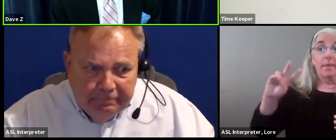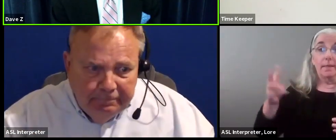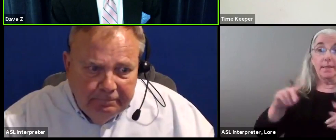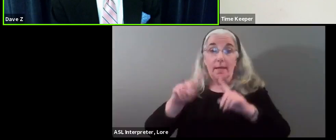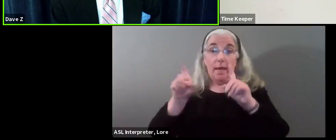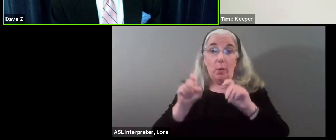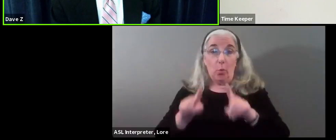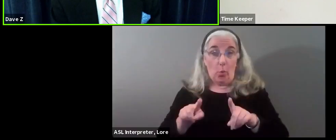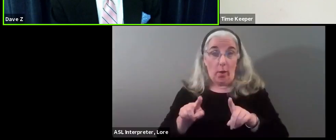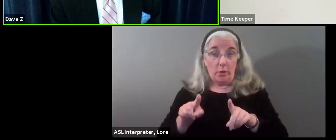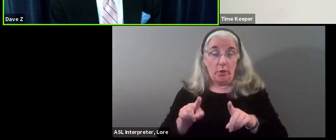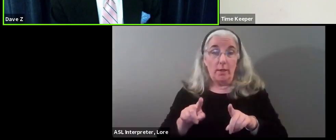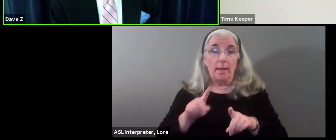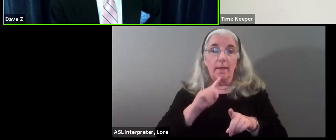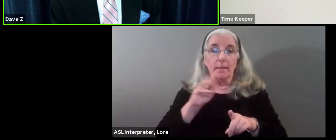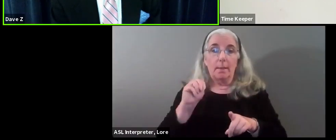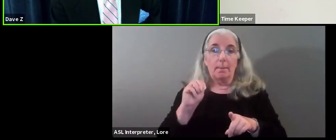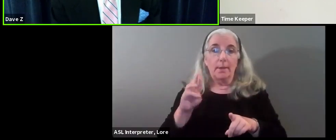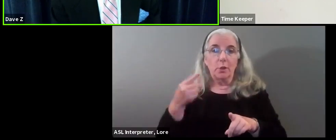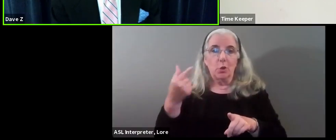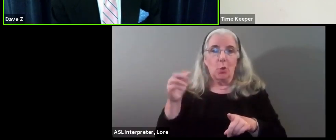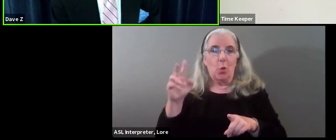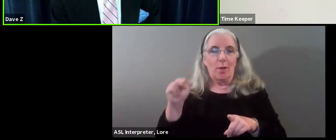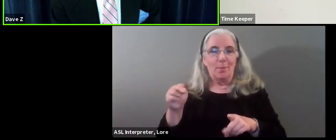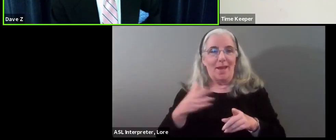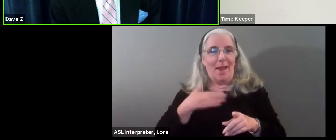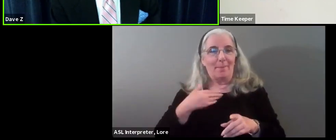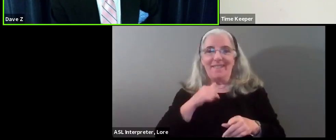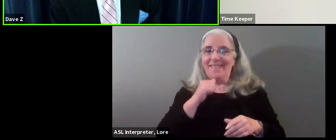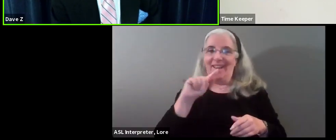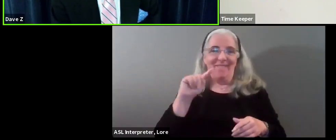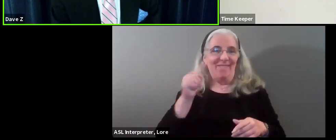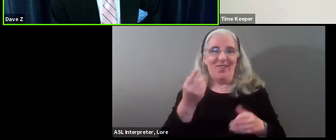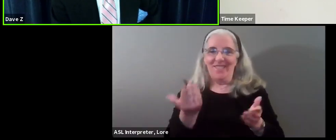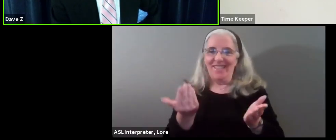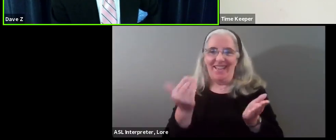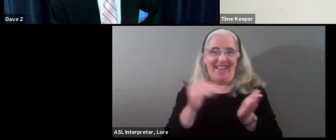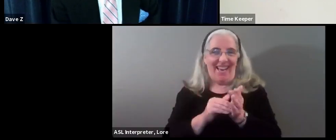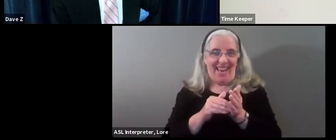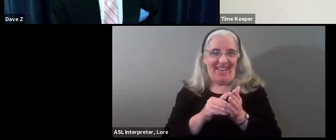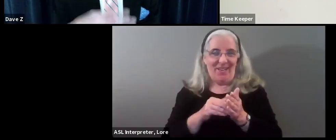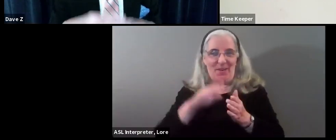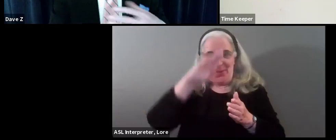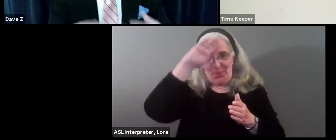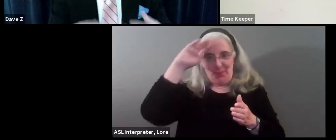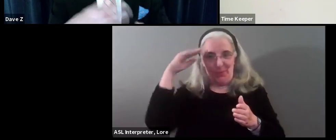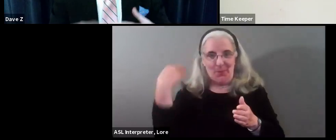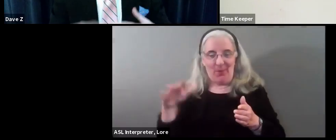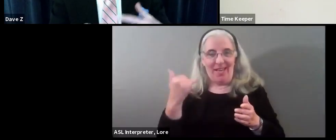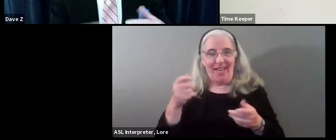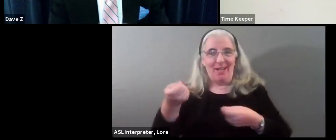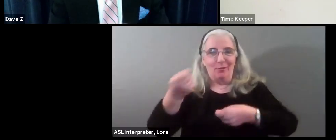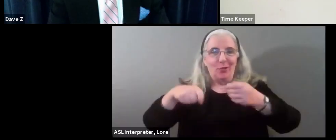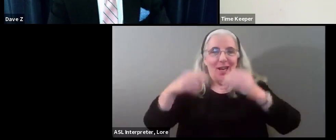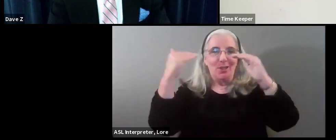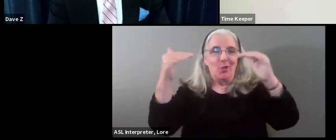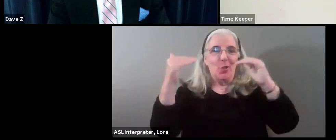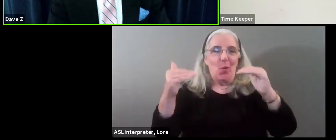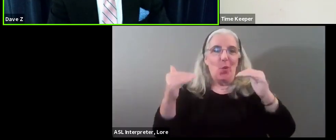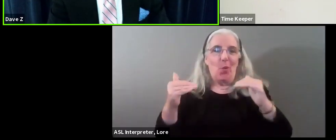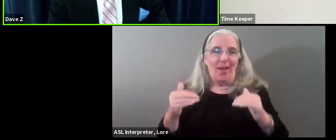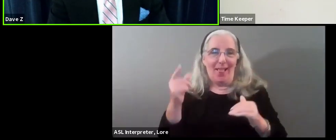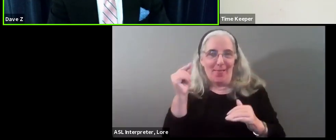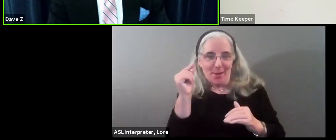And Mr. Gordon, you'll be happy to know that you are not first again. Maybe you did like being first. We're going to change the order up just a little